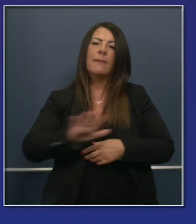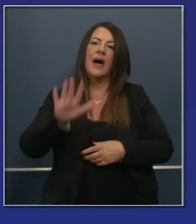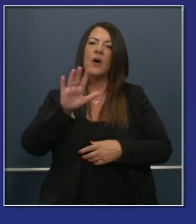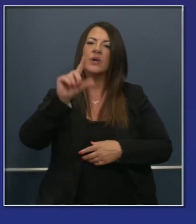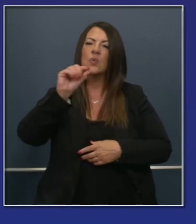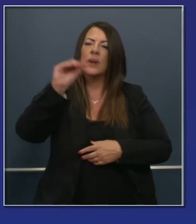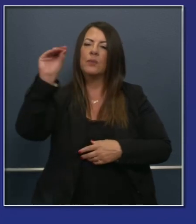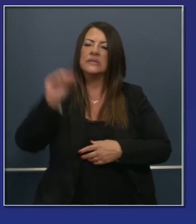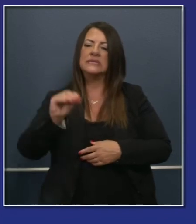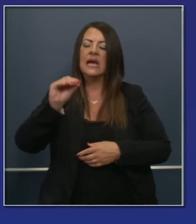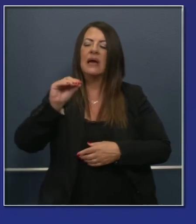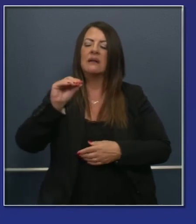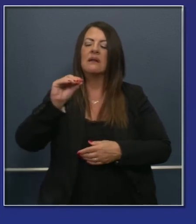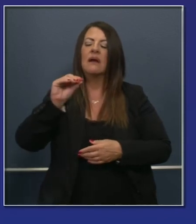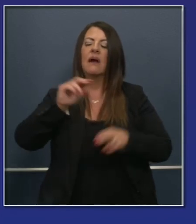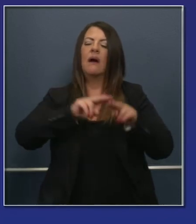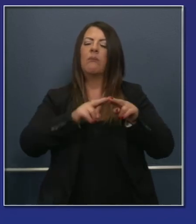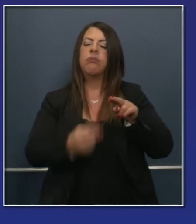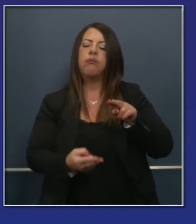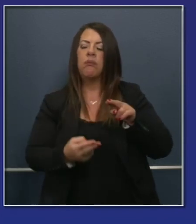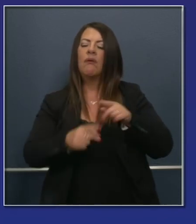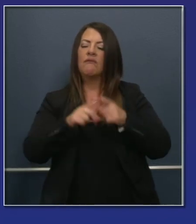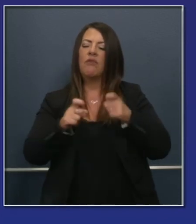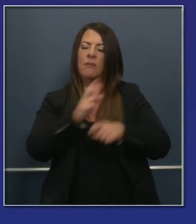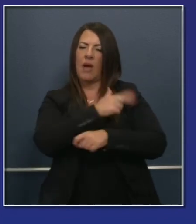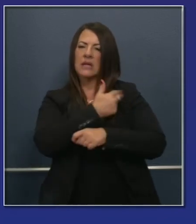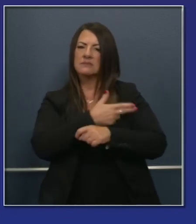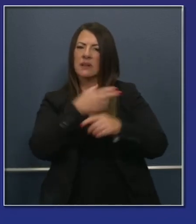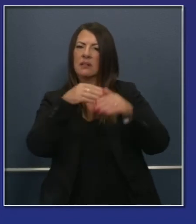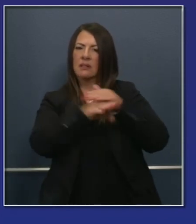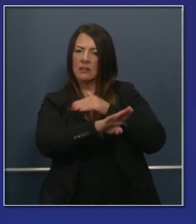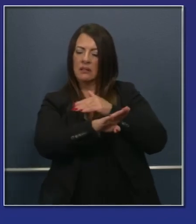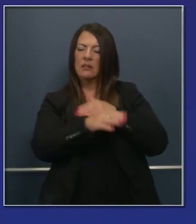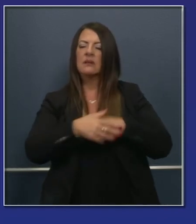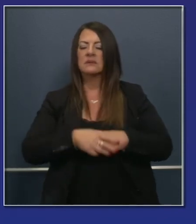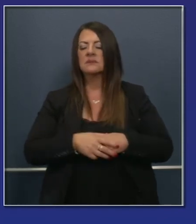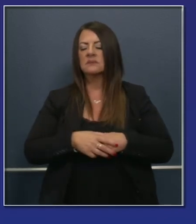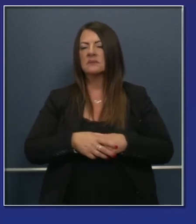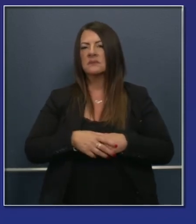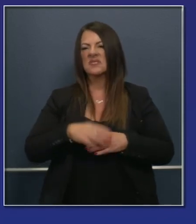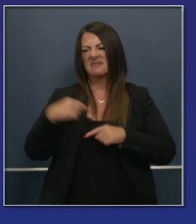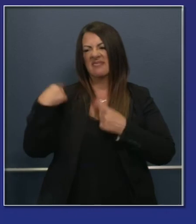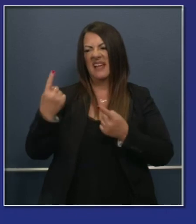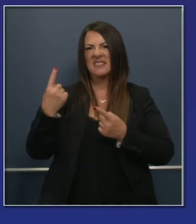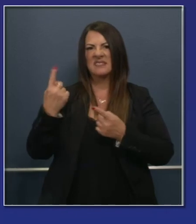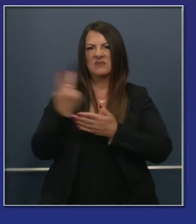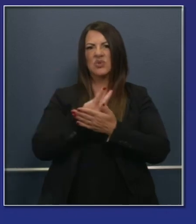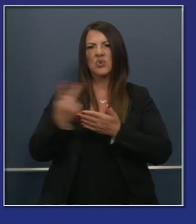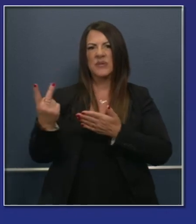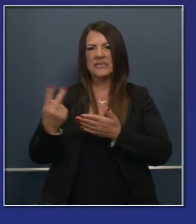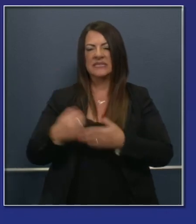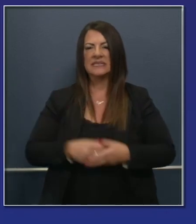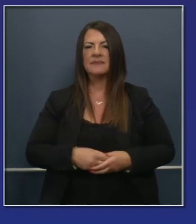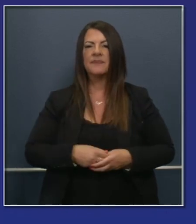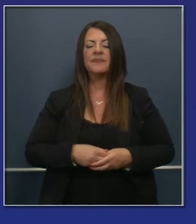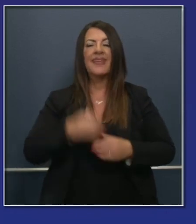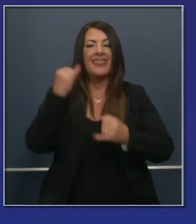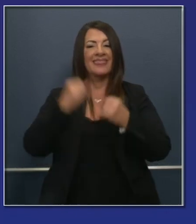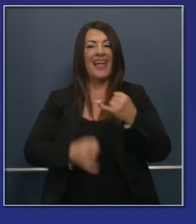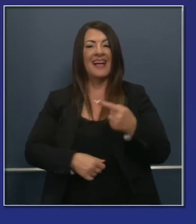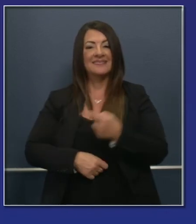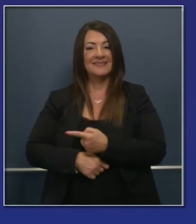decrease in hospitalization patients that have identified COVID-19 in the last 14 days. The last slide